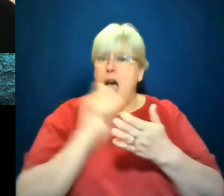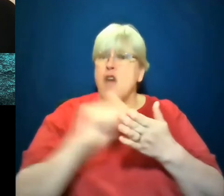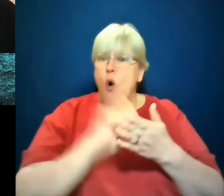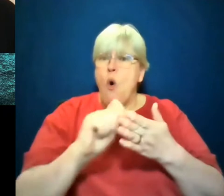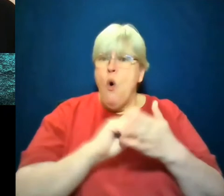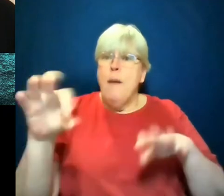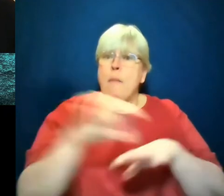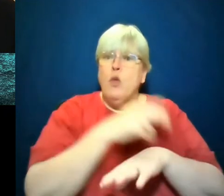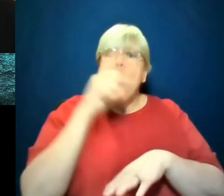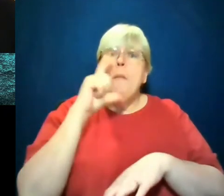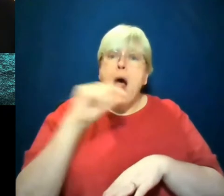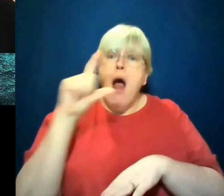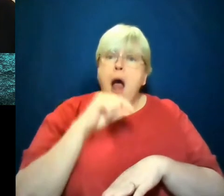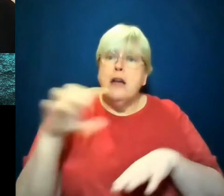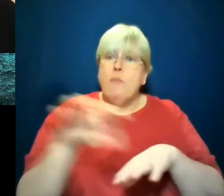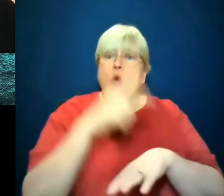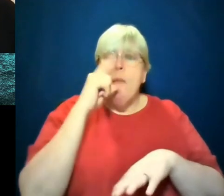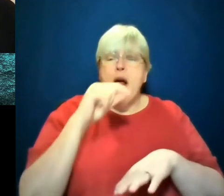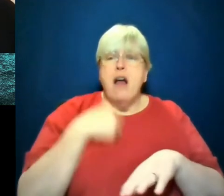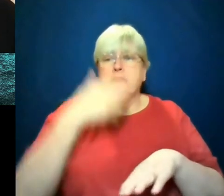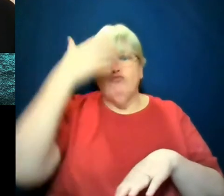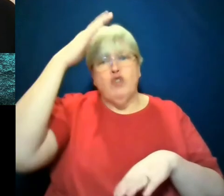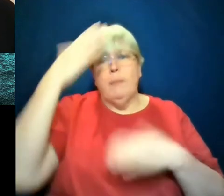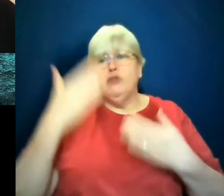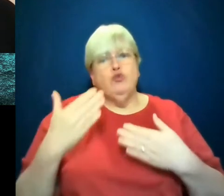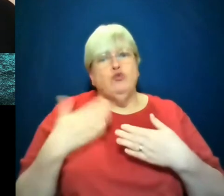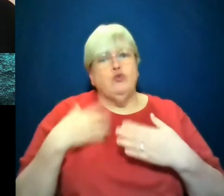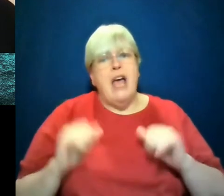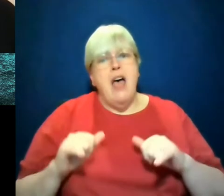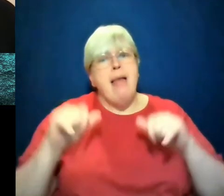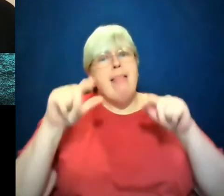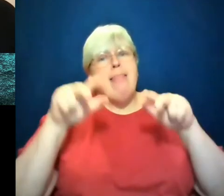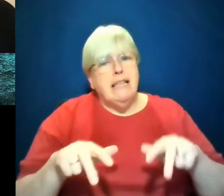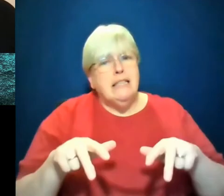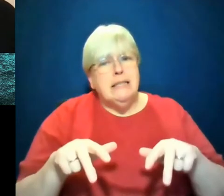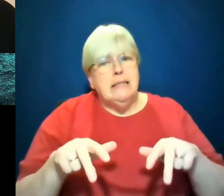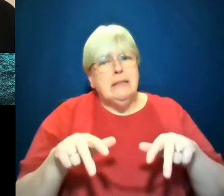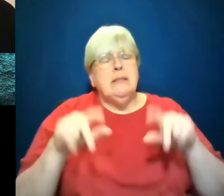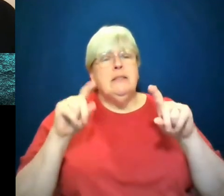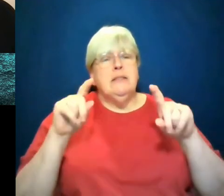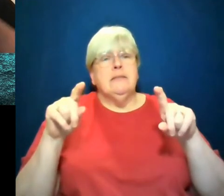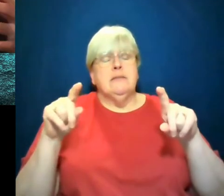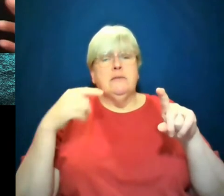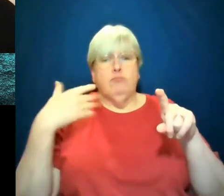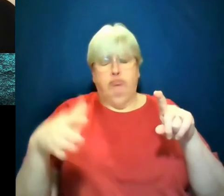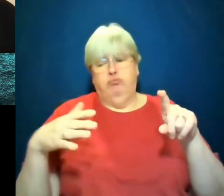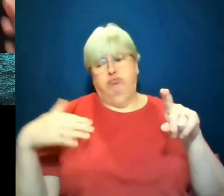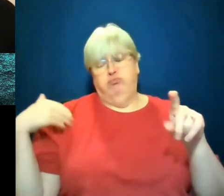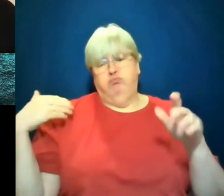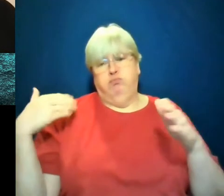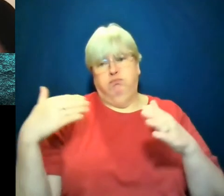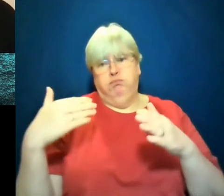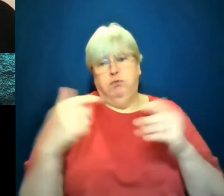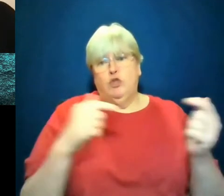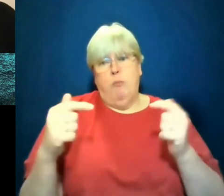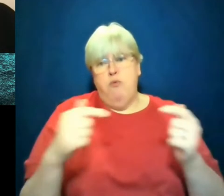Trump had not been elected when I wrote that book. He was certainly in debate and was